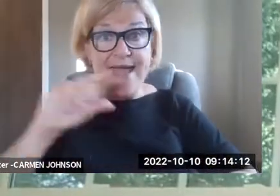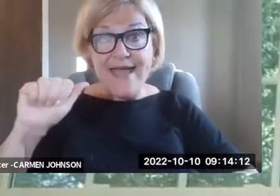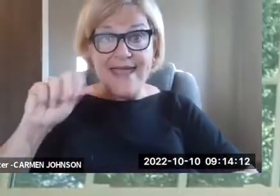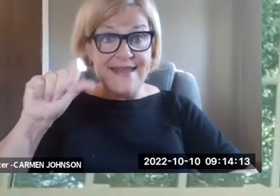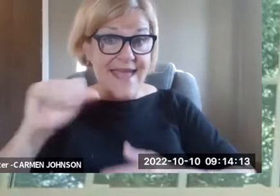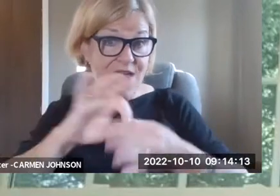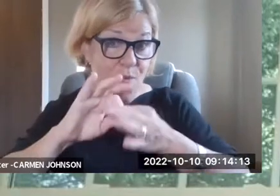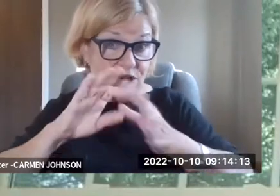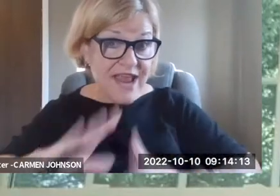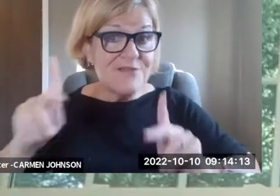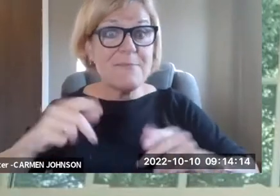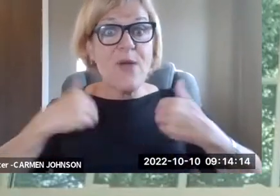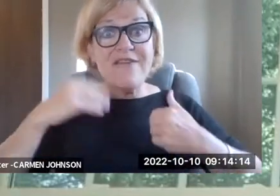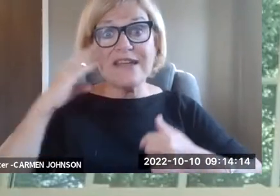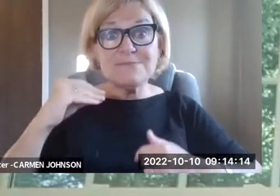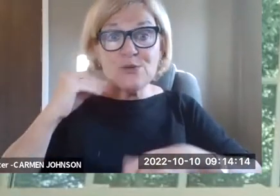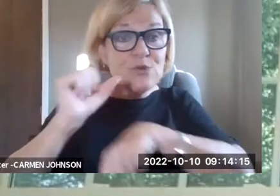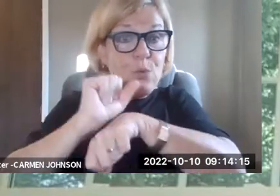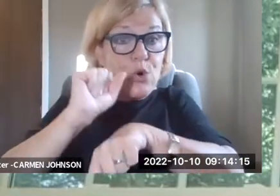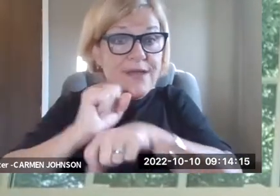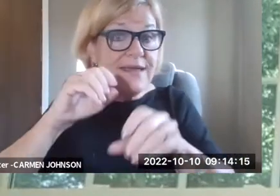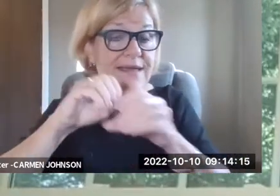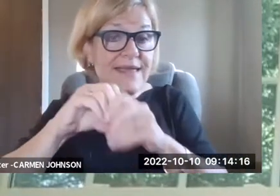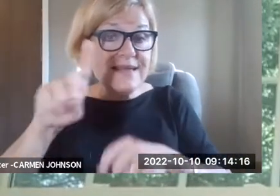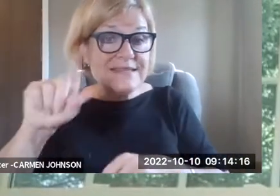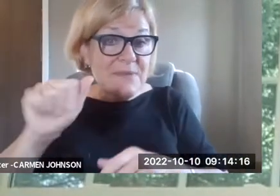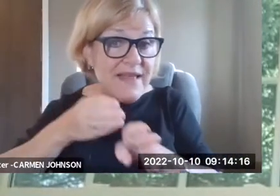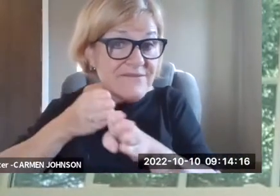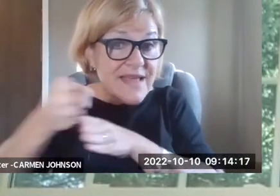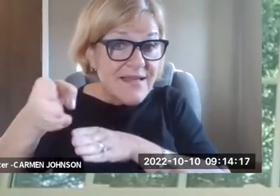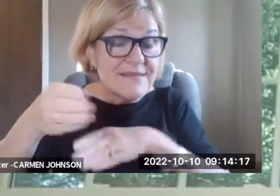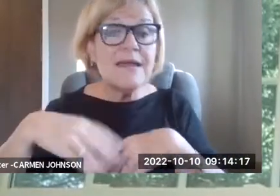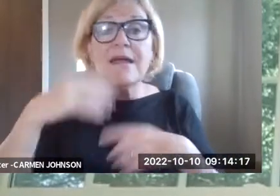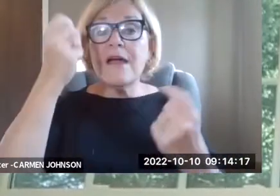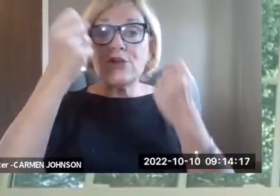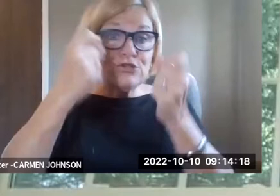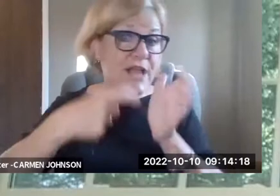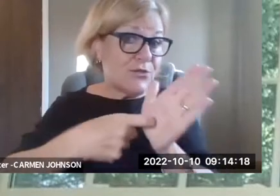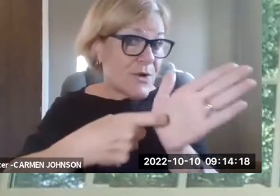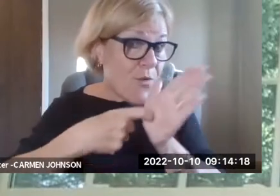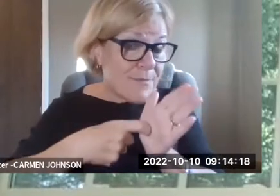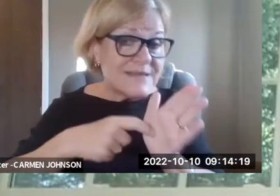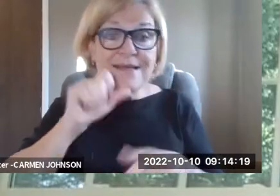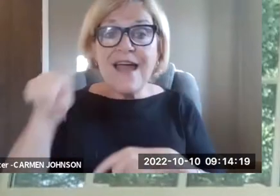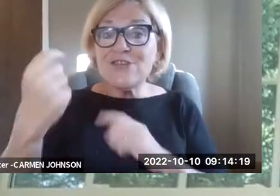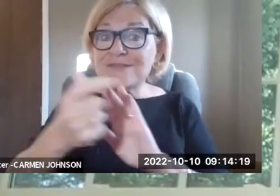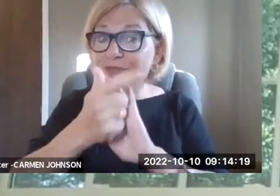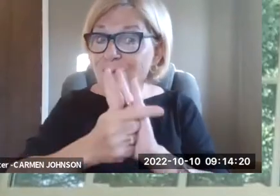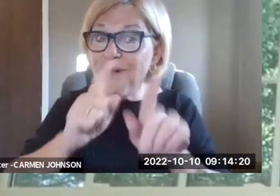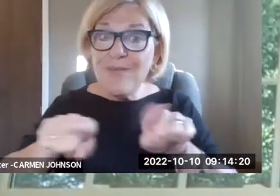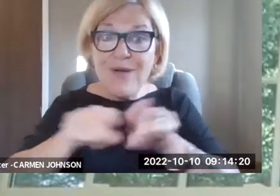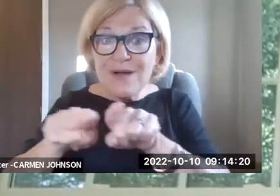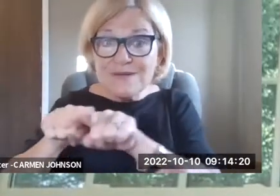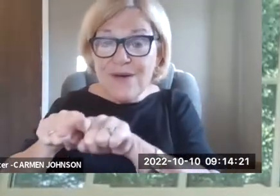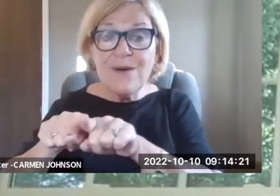setting. Um, they should hire, uh, experienced, qualified ADA coordinators, people who have experience working